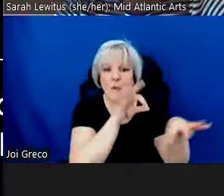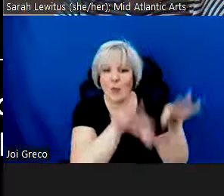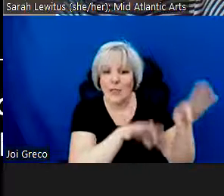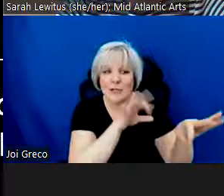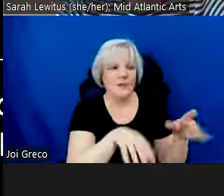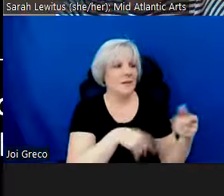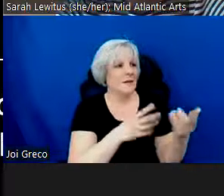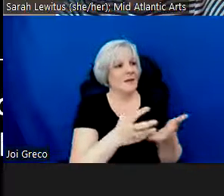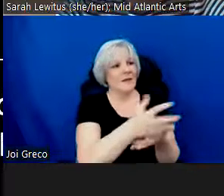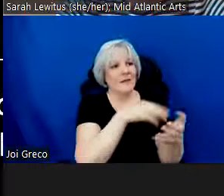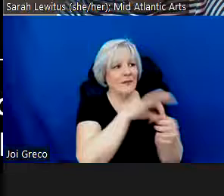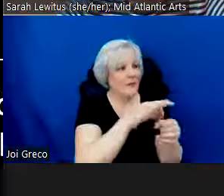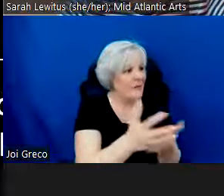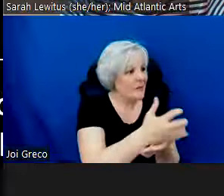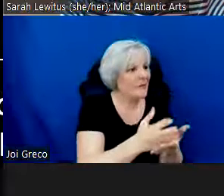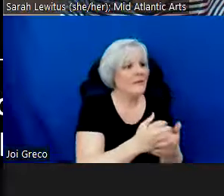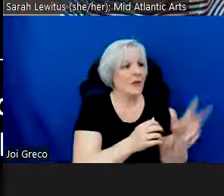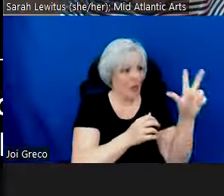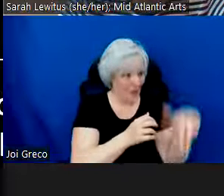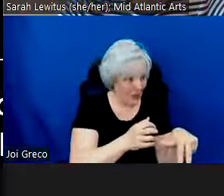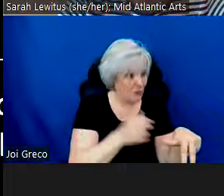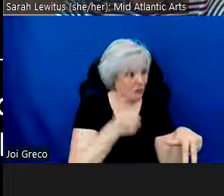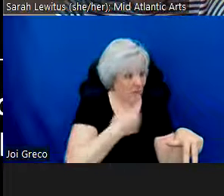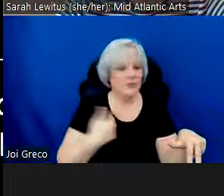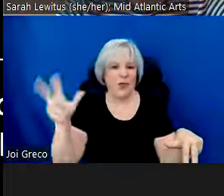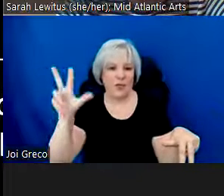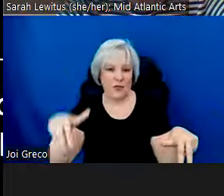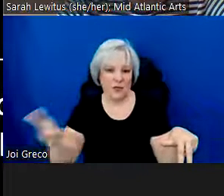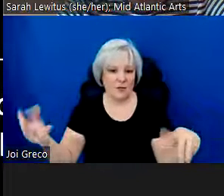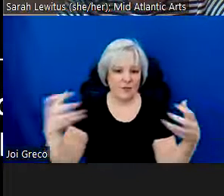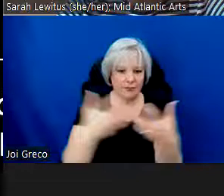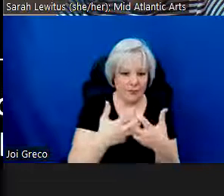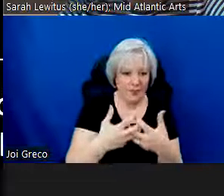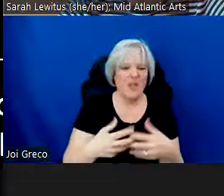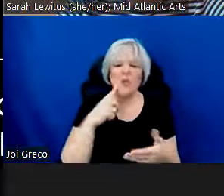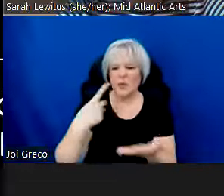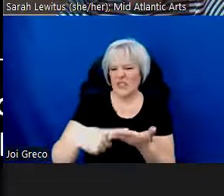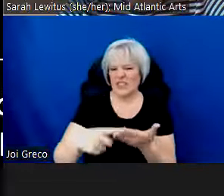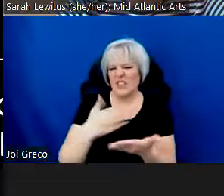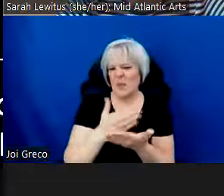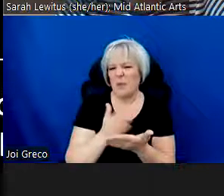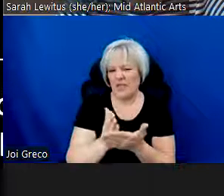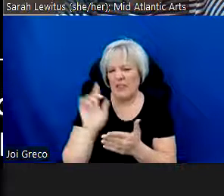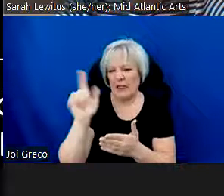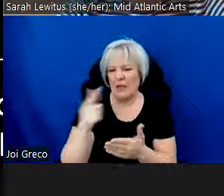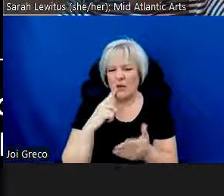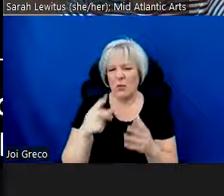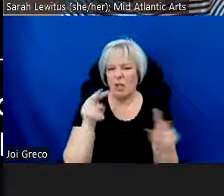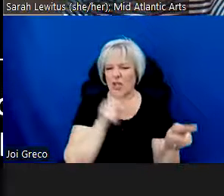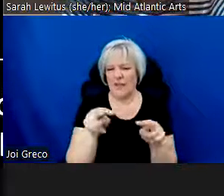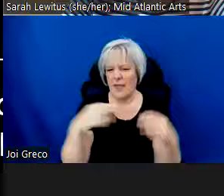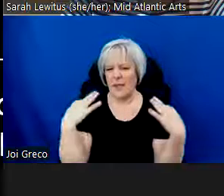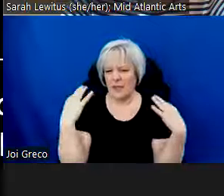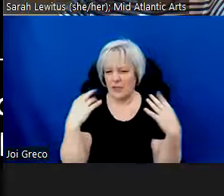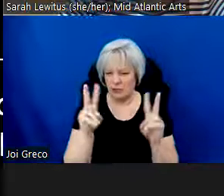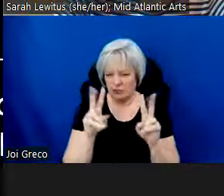other foundation fundraising, other non-federal funding sources. We'll talk about the budget more when we look at the application in just a moment.